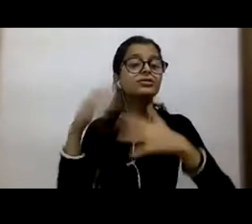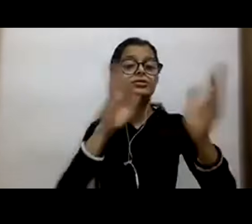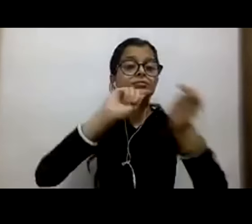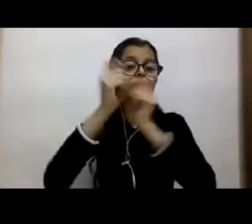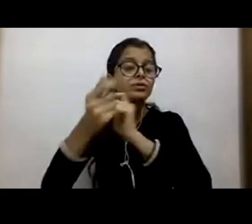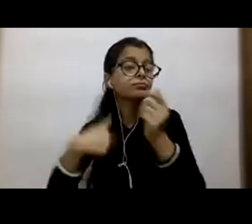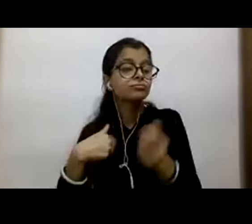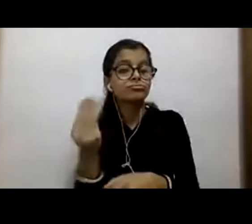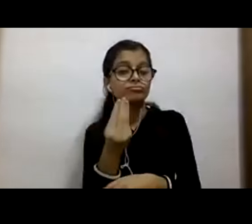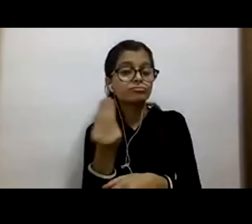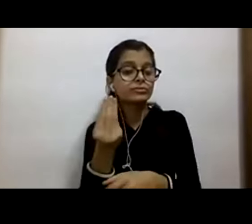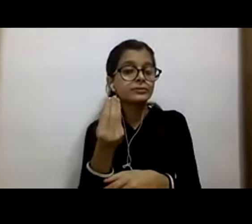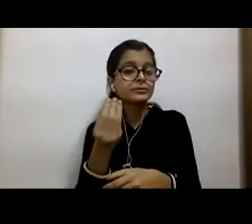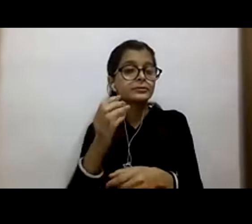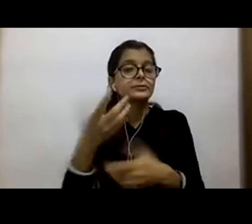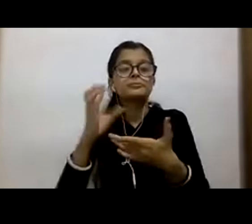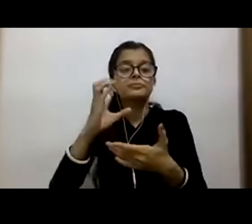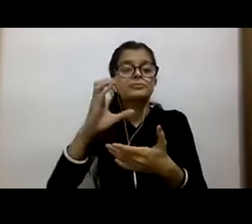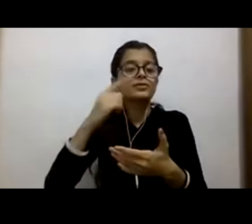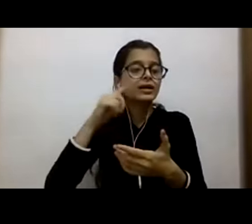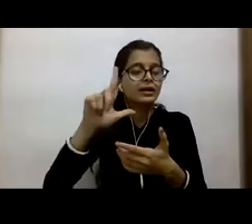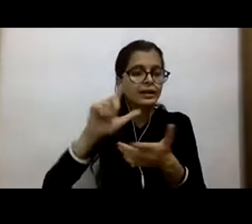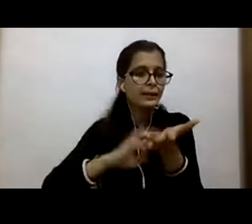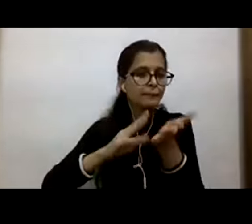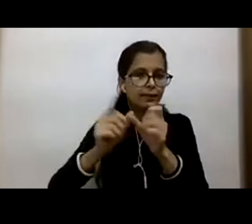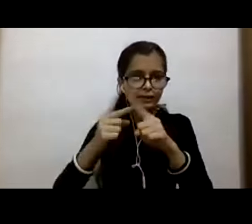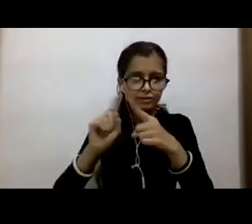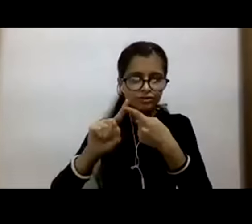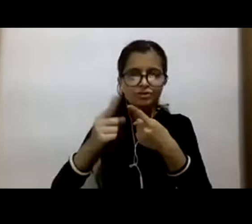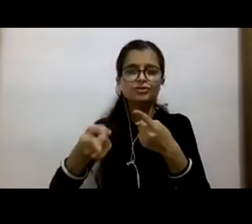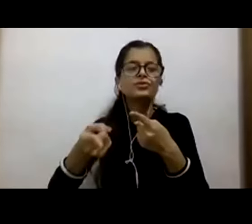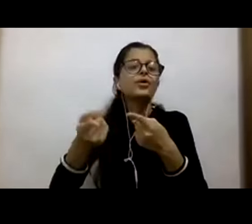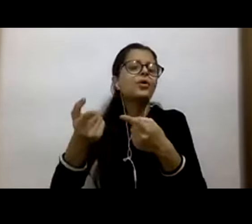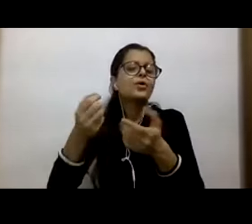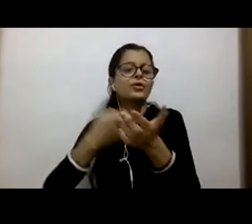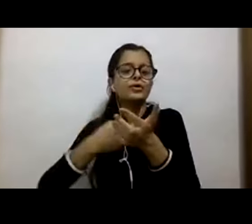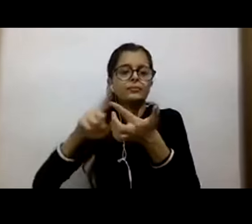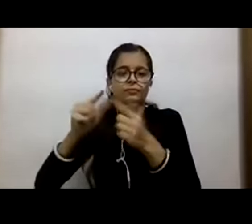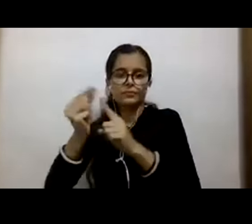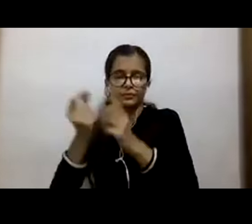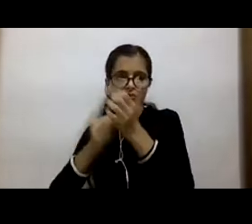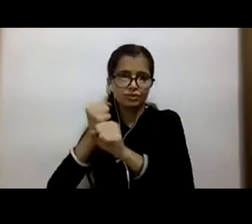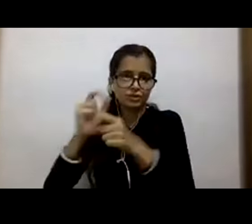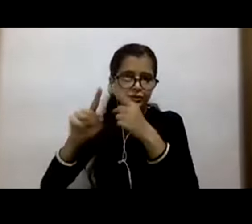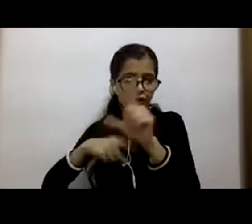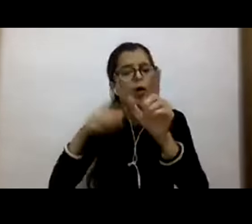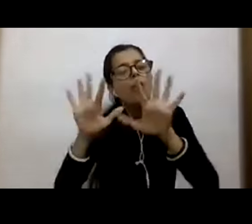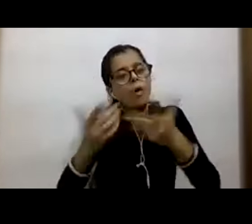around climate refugees and the lack of global planning planning for surge capacity in healthcare systems.